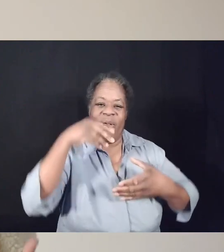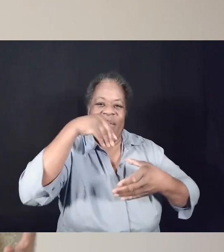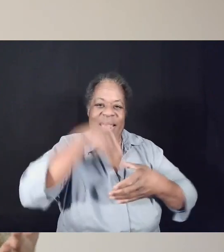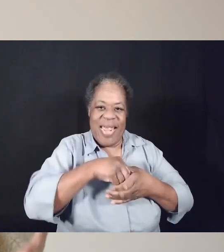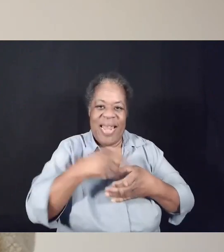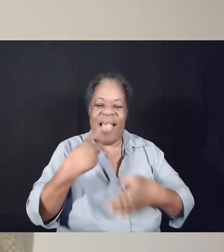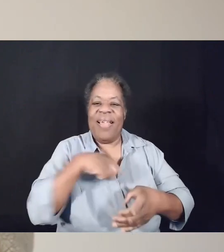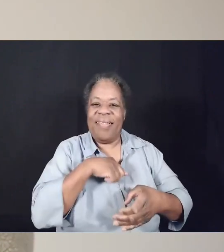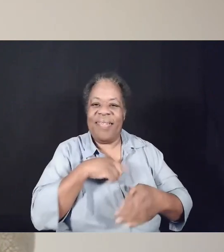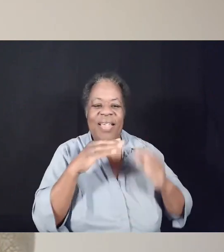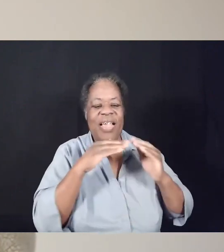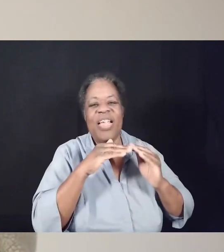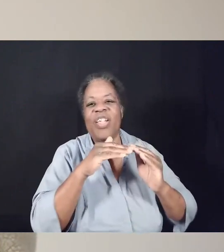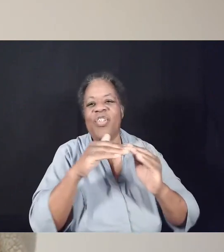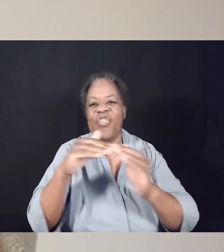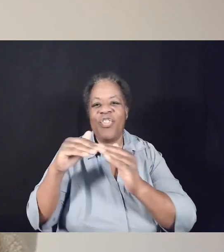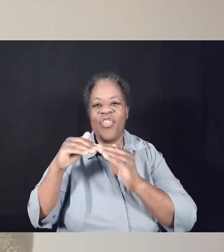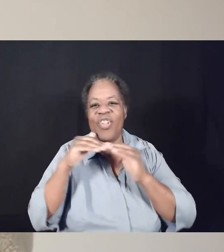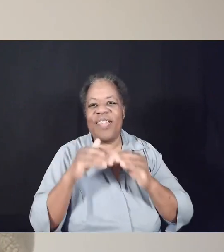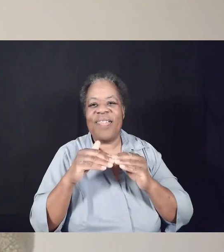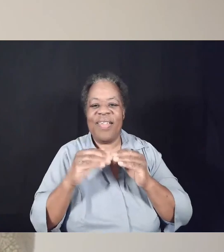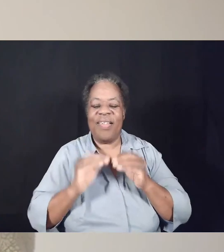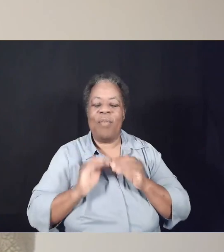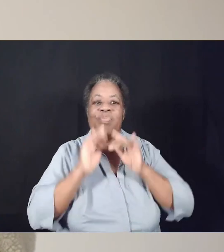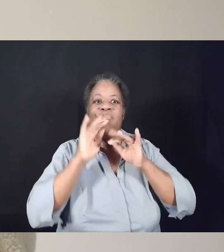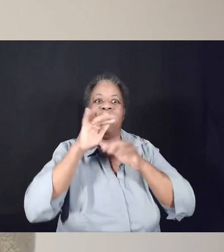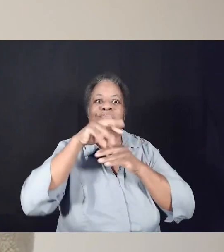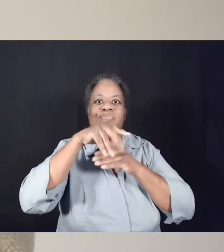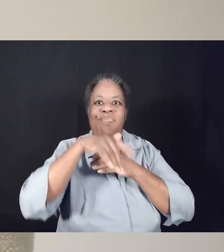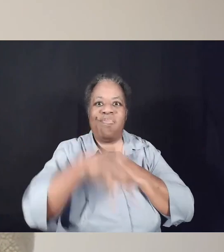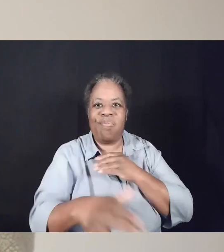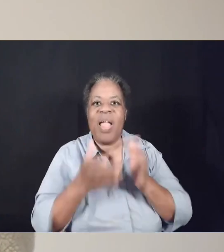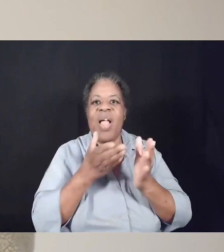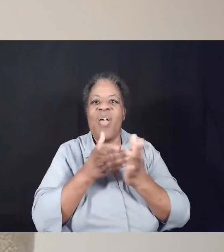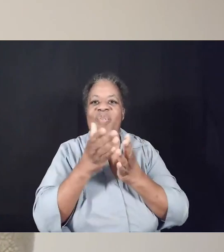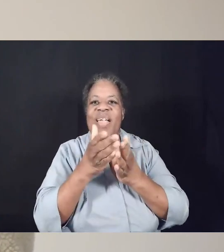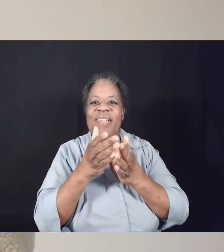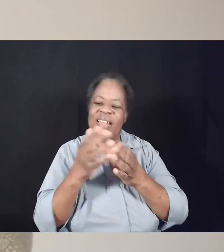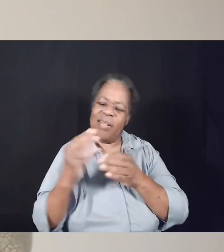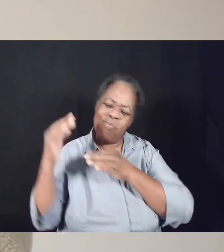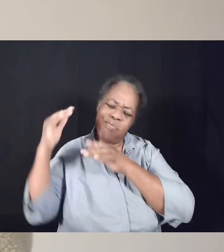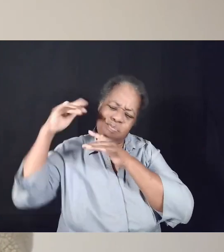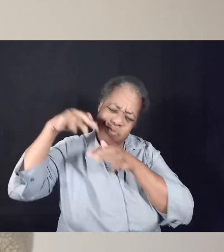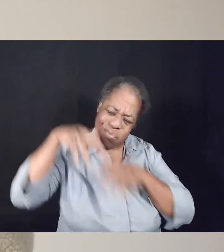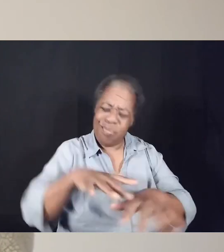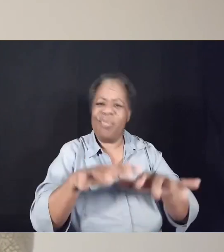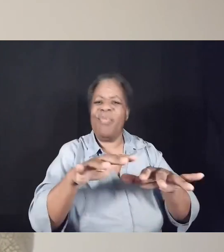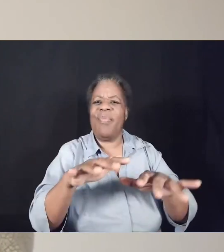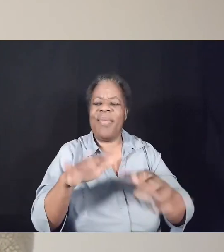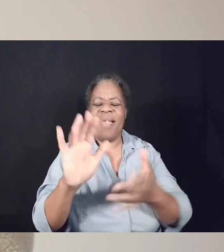justice roll down as waters and righteousness as a mighty stream. Amen.